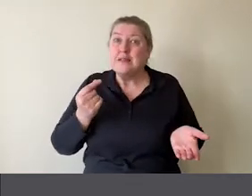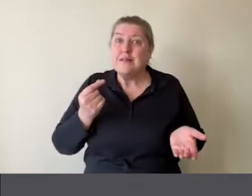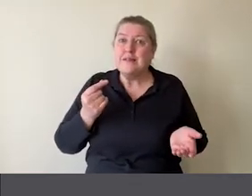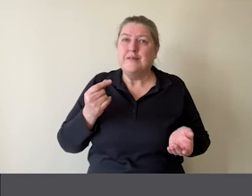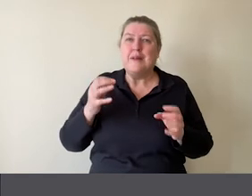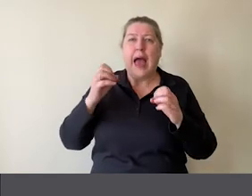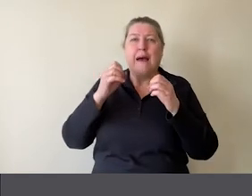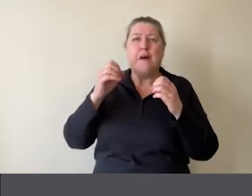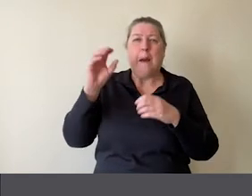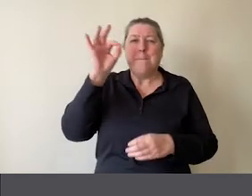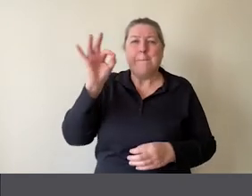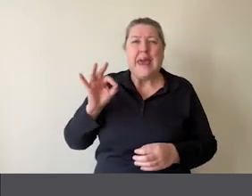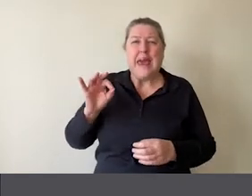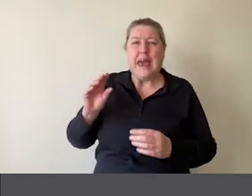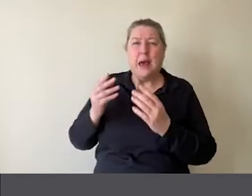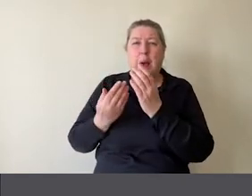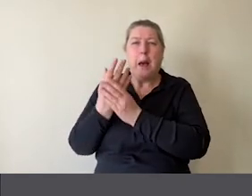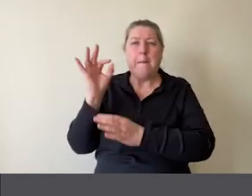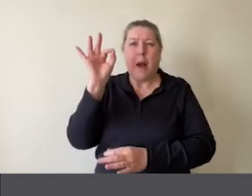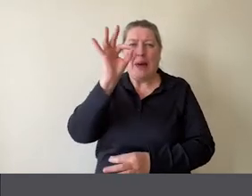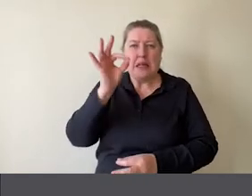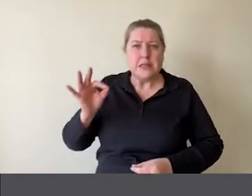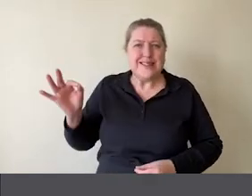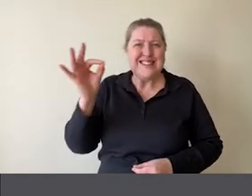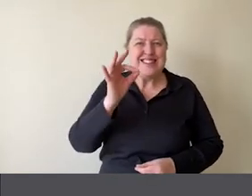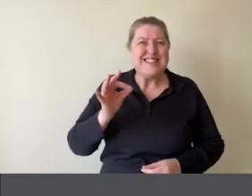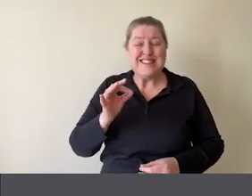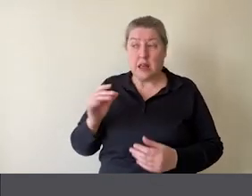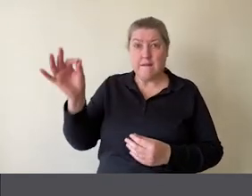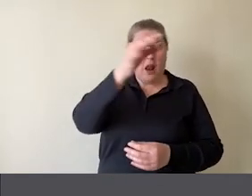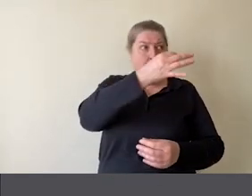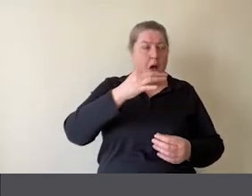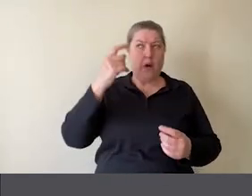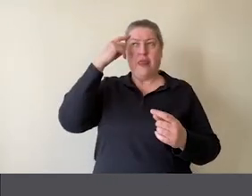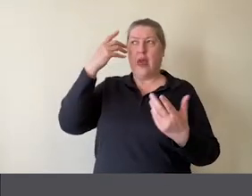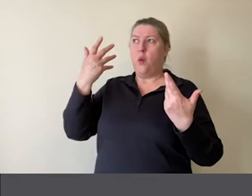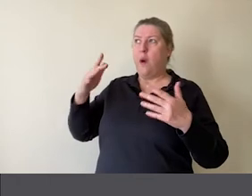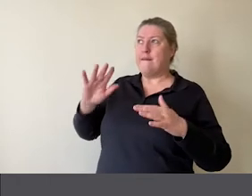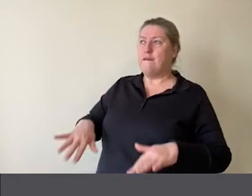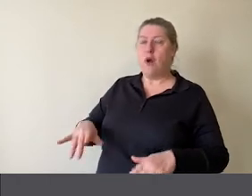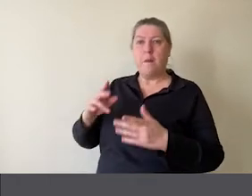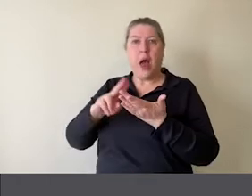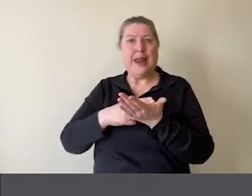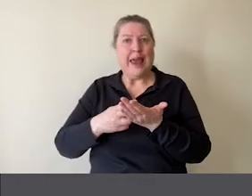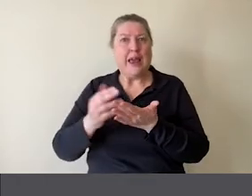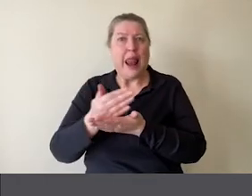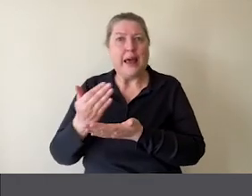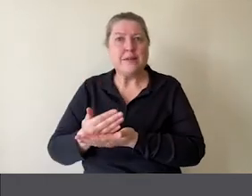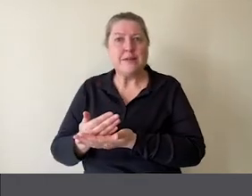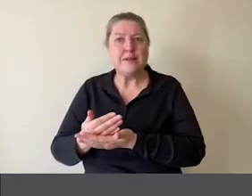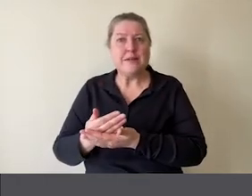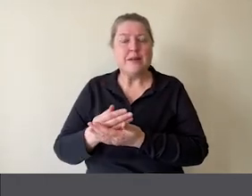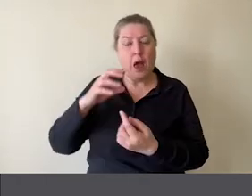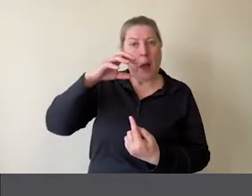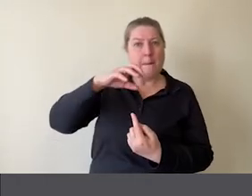bee puppets who can fly around so we can think about where honey would have been collected from. We've got some mushrooms